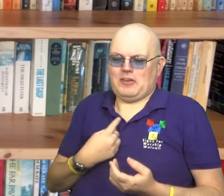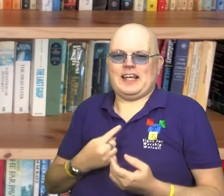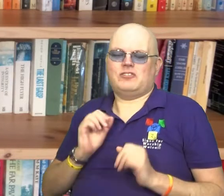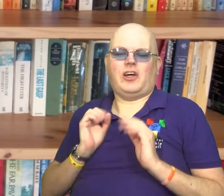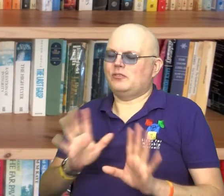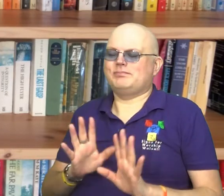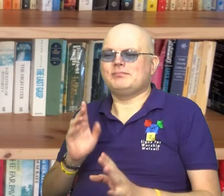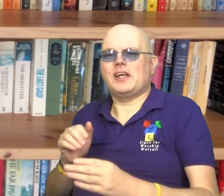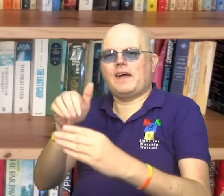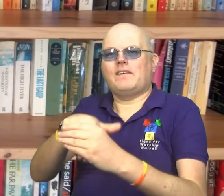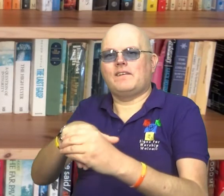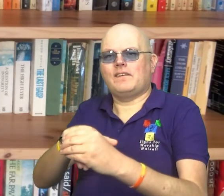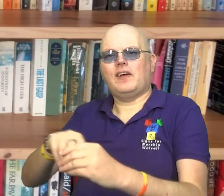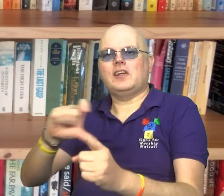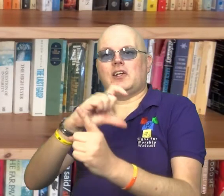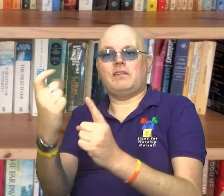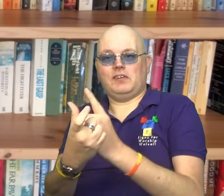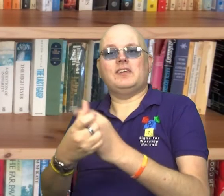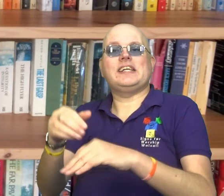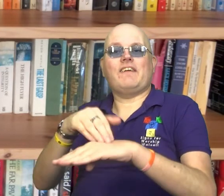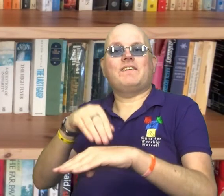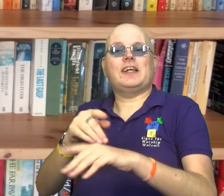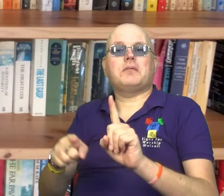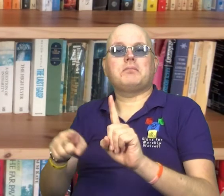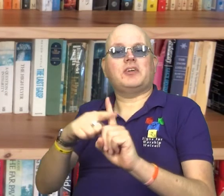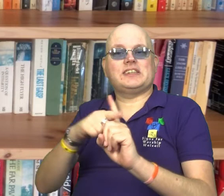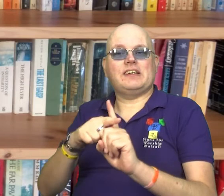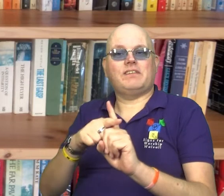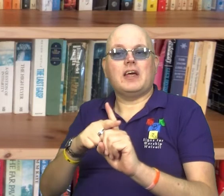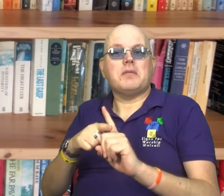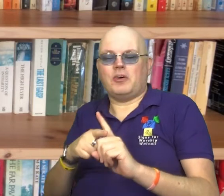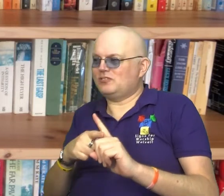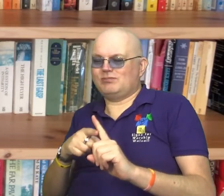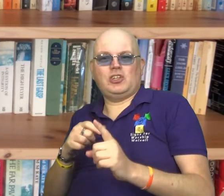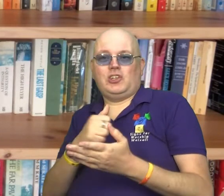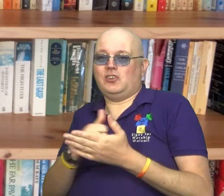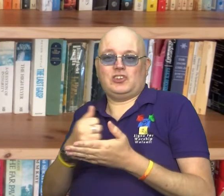People who will make a difference to the community, but often go unseen.